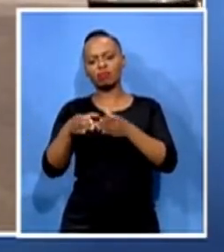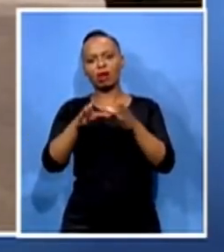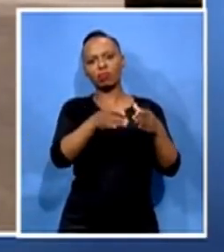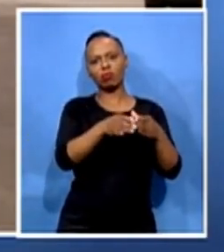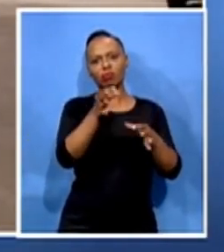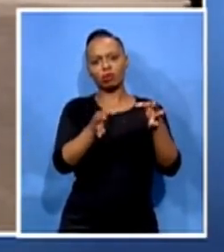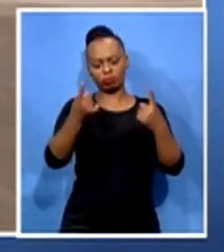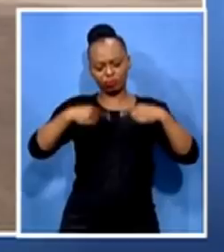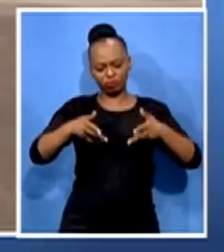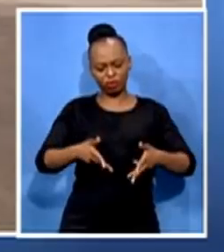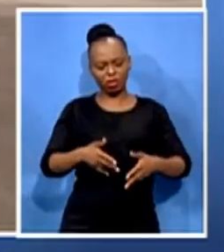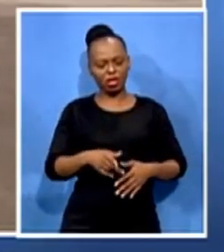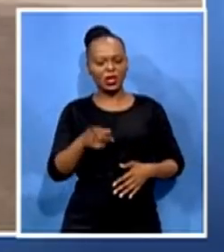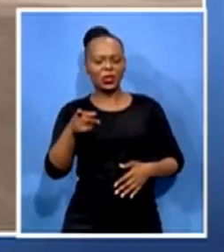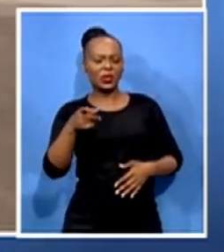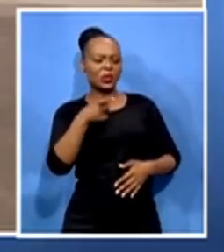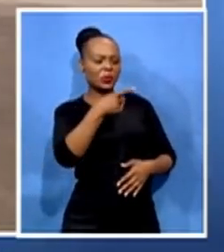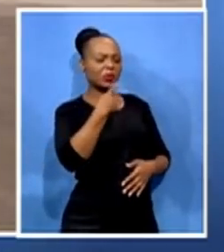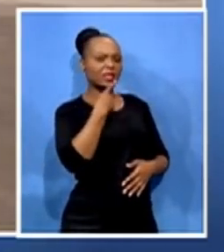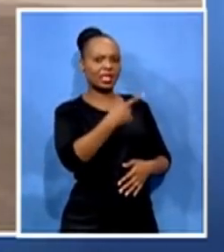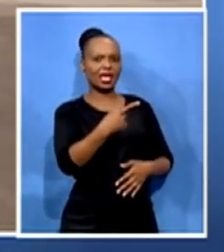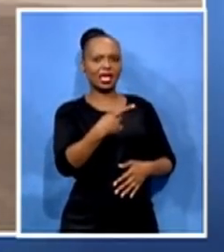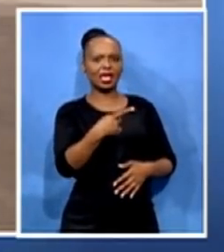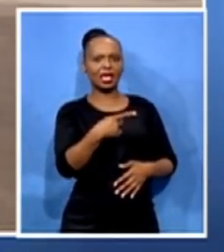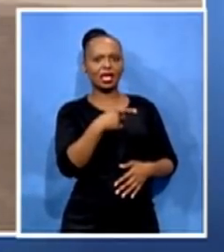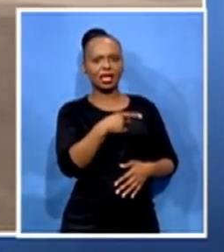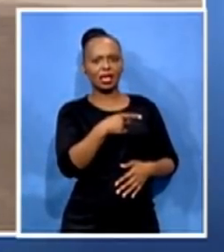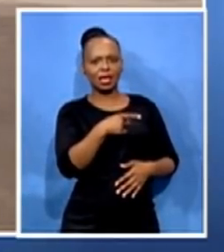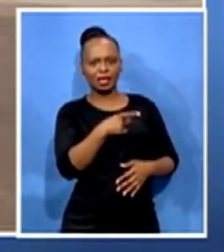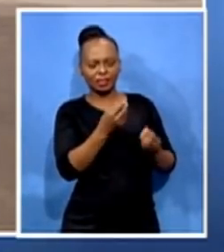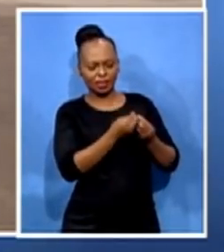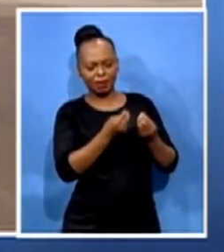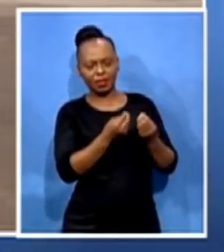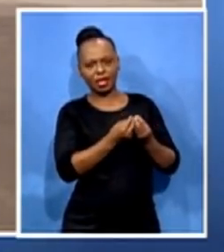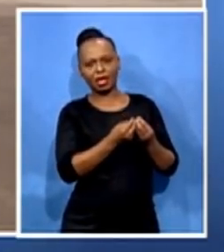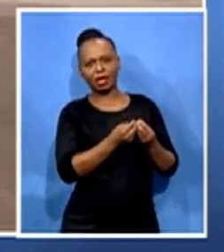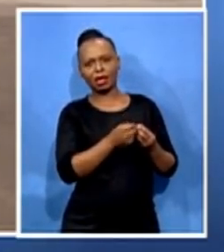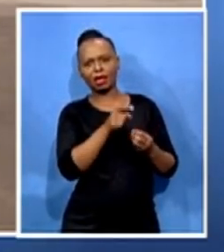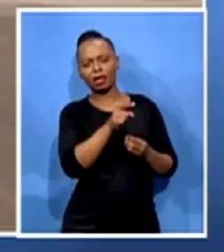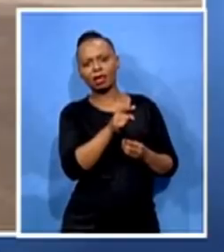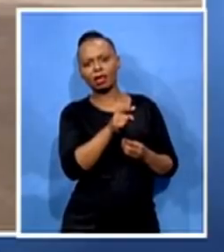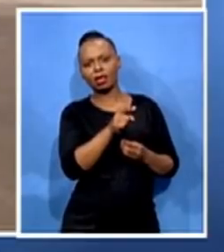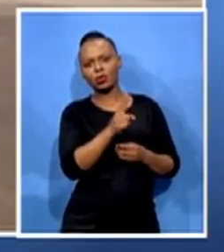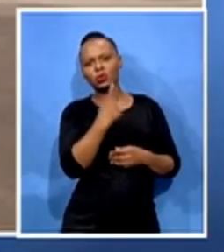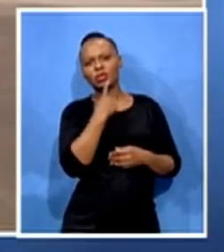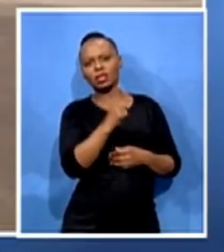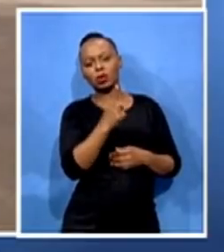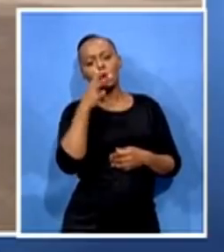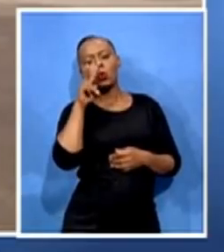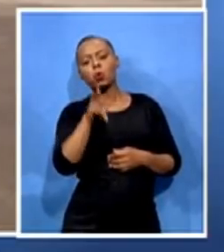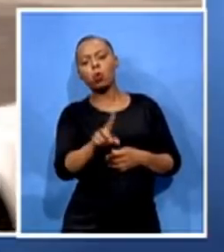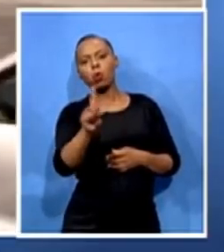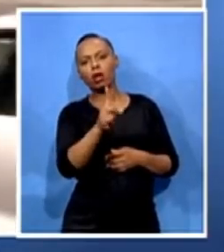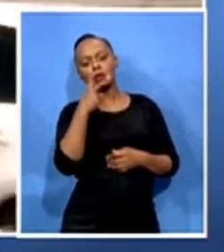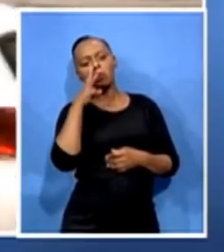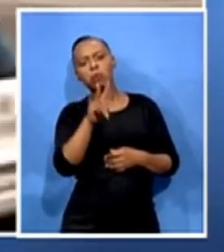calmer this morning. Just describe for us what you're seeing. I see a police vehicle behind